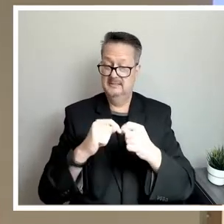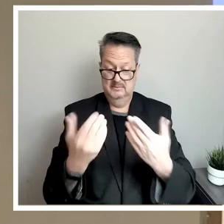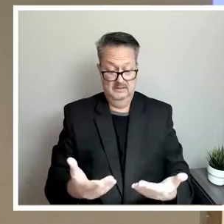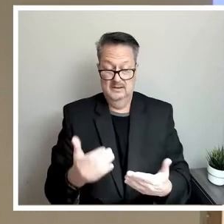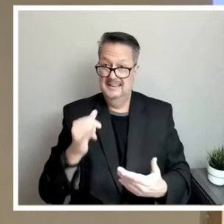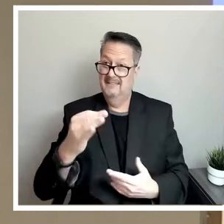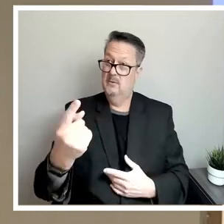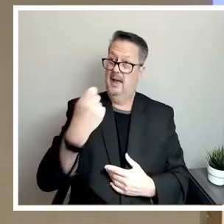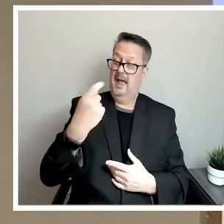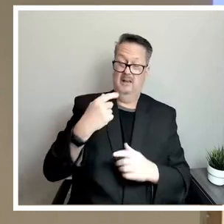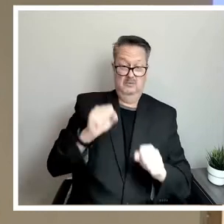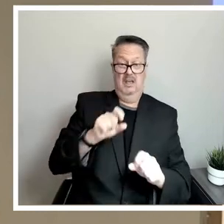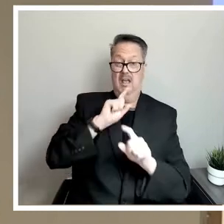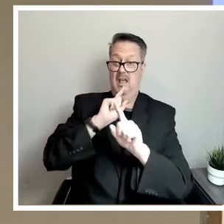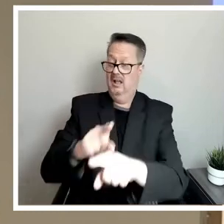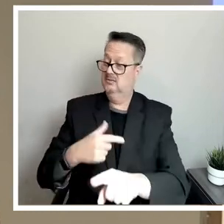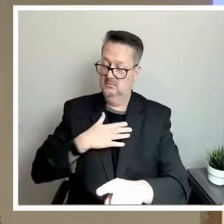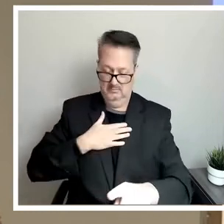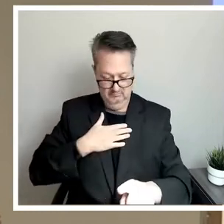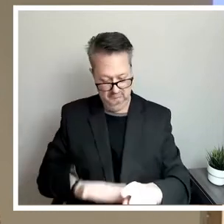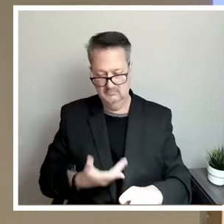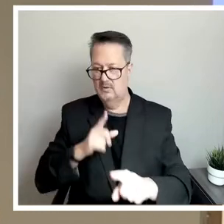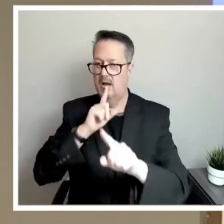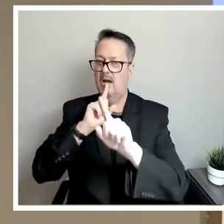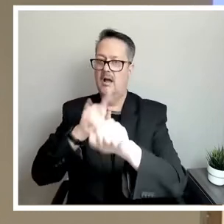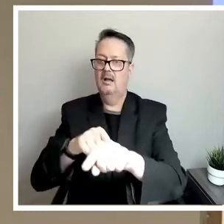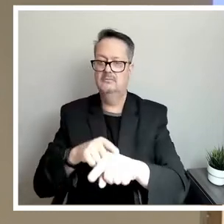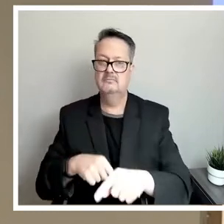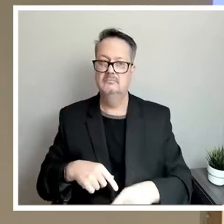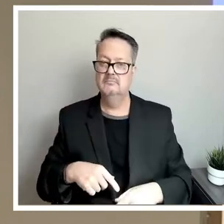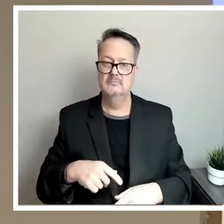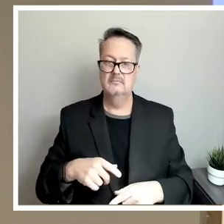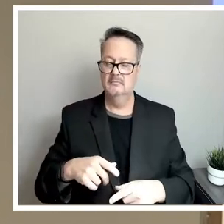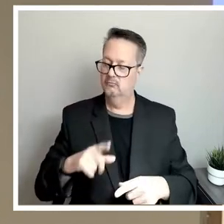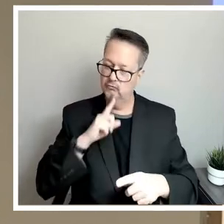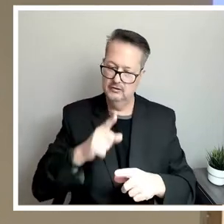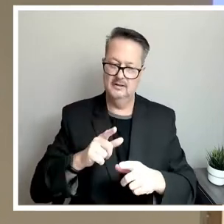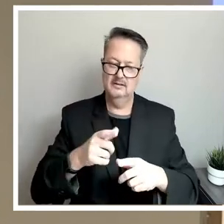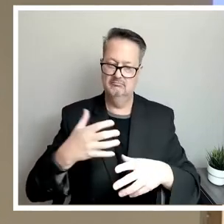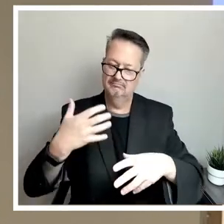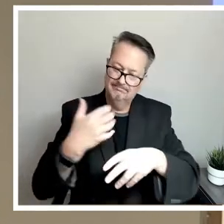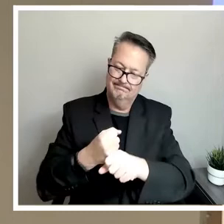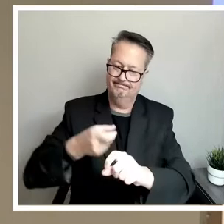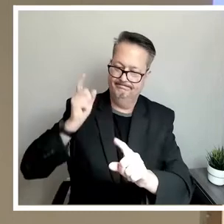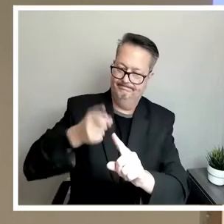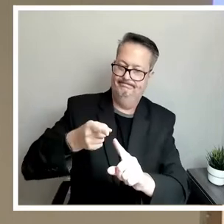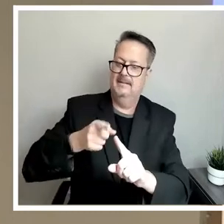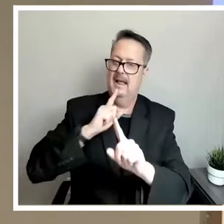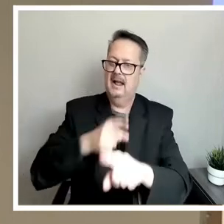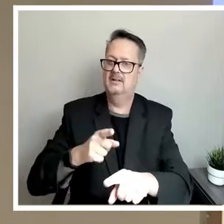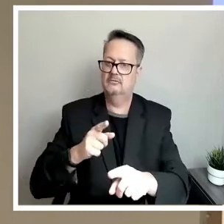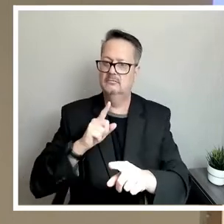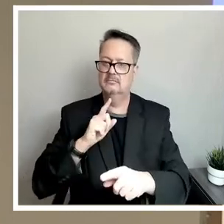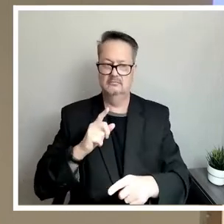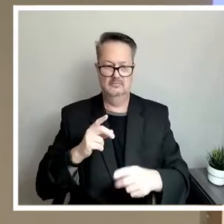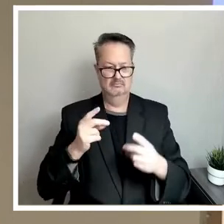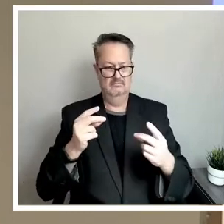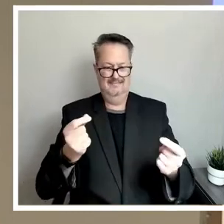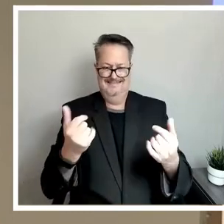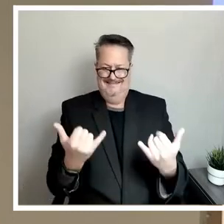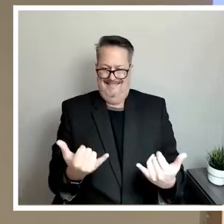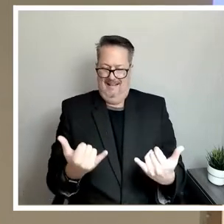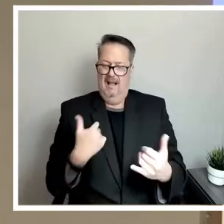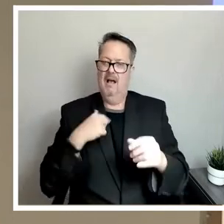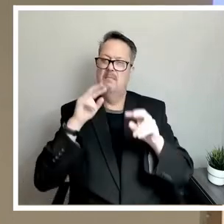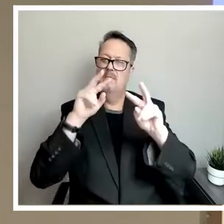that you have, we'd be glad to, you know, concisely answer them, you know, real time. I'm looking forward to that